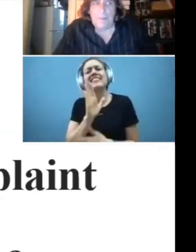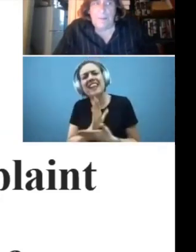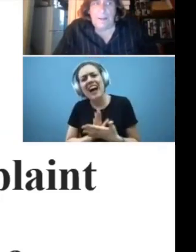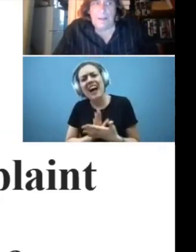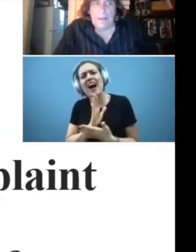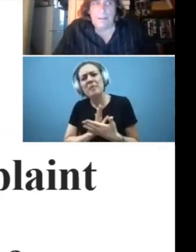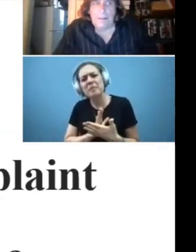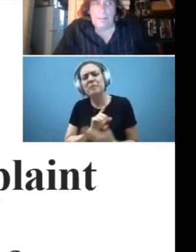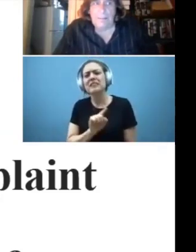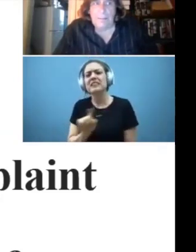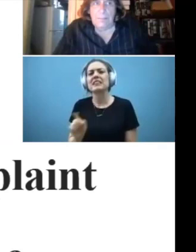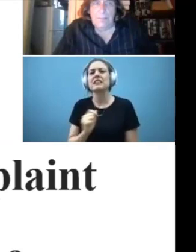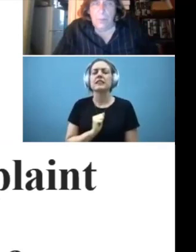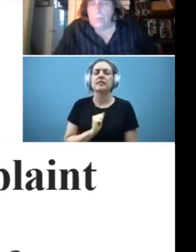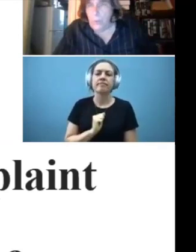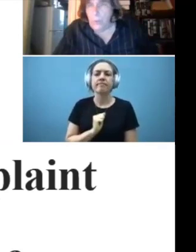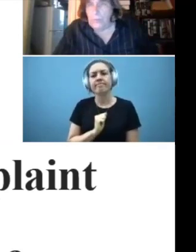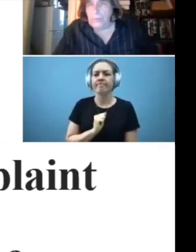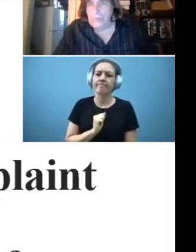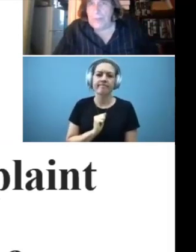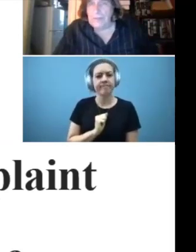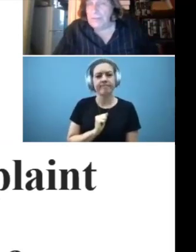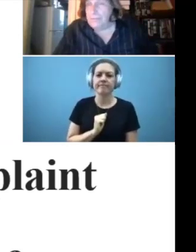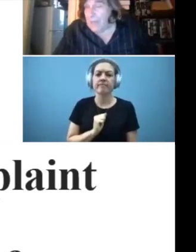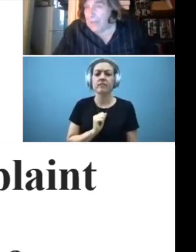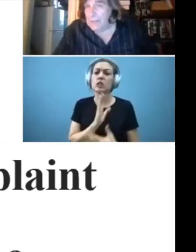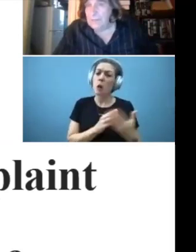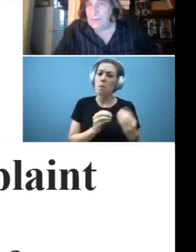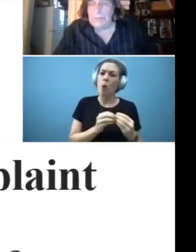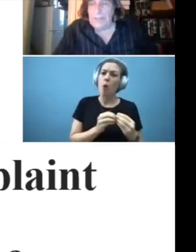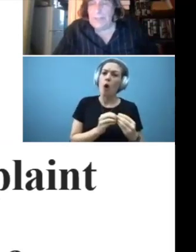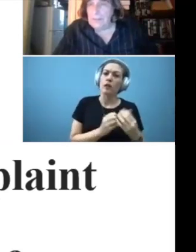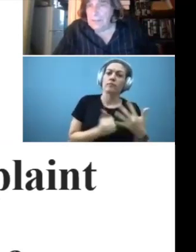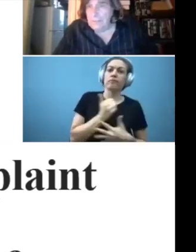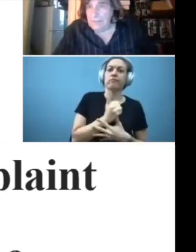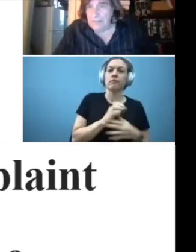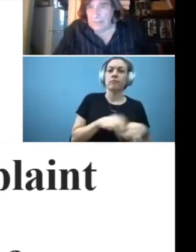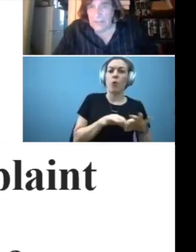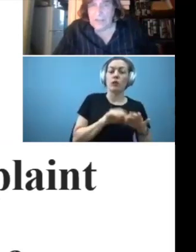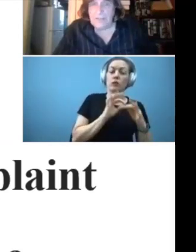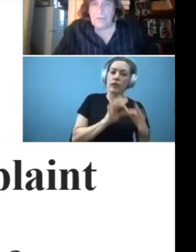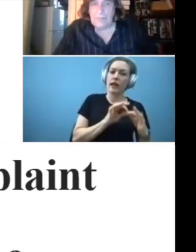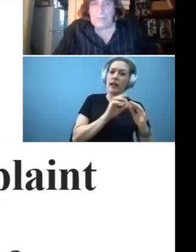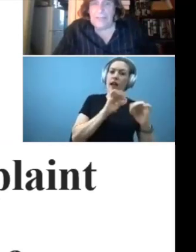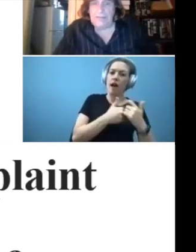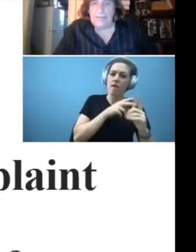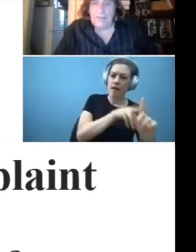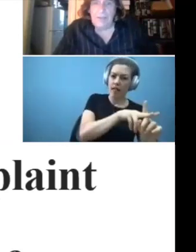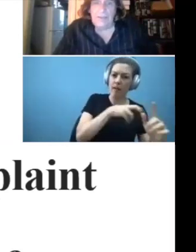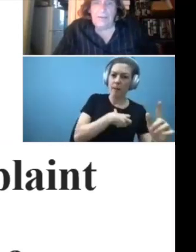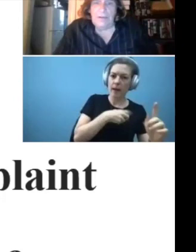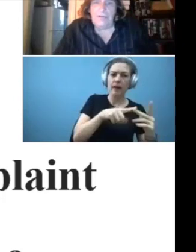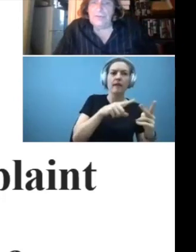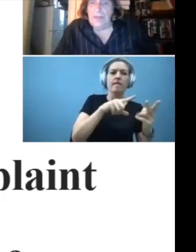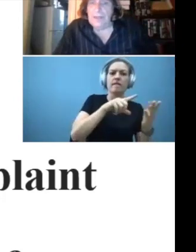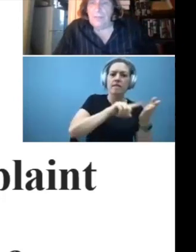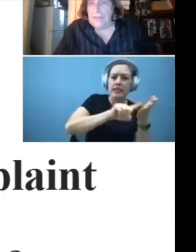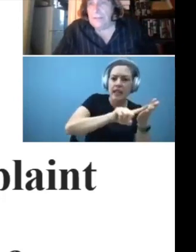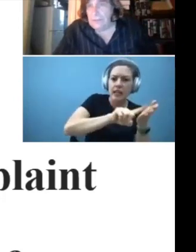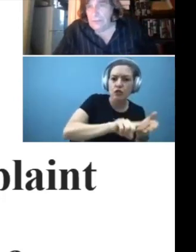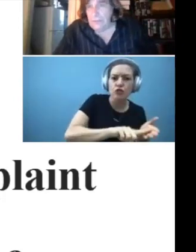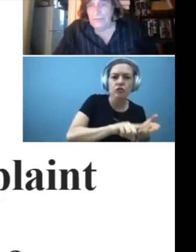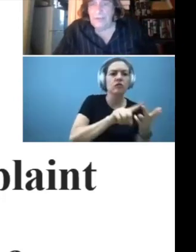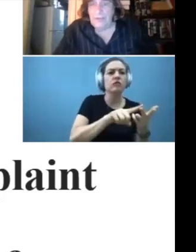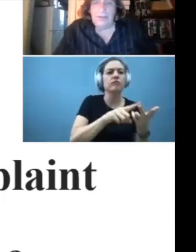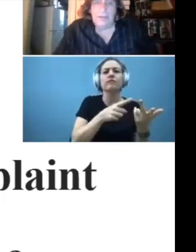more important with respect to the filing of complaint and the investigations of complaints. There are issues like